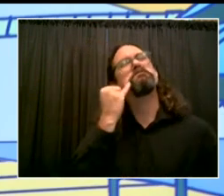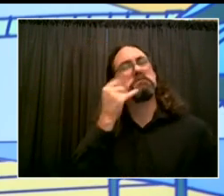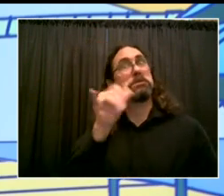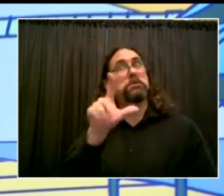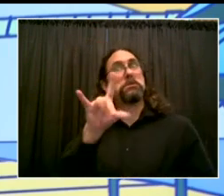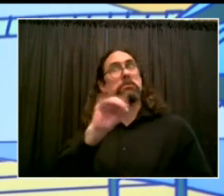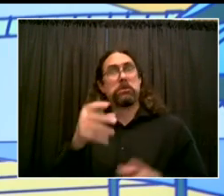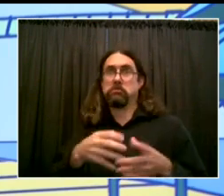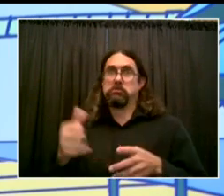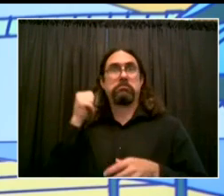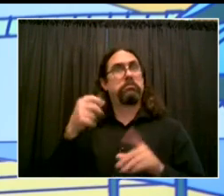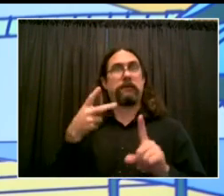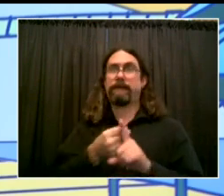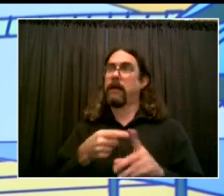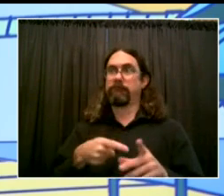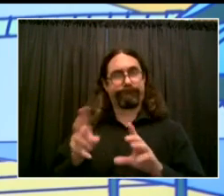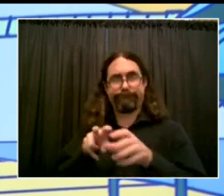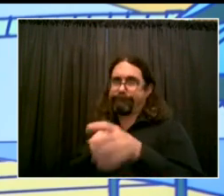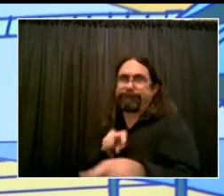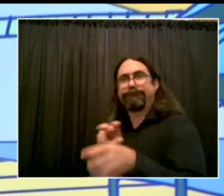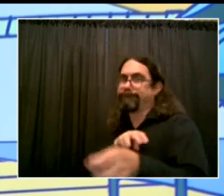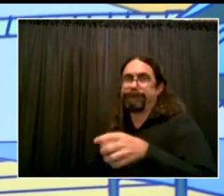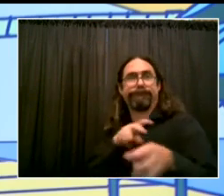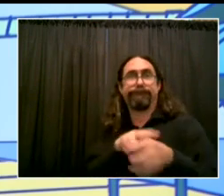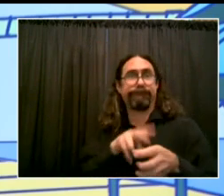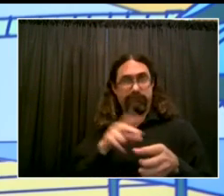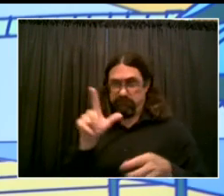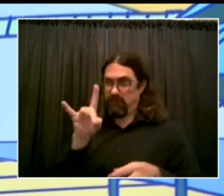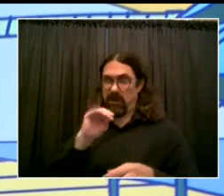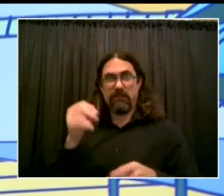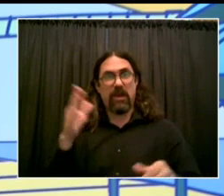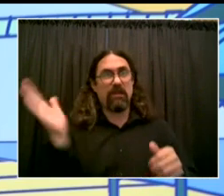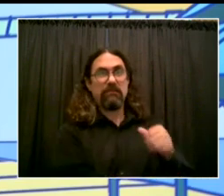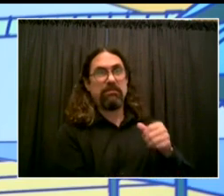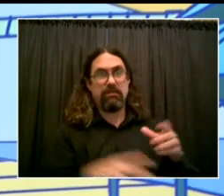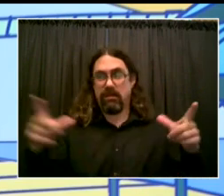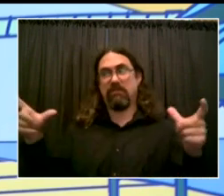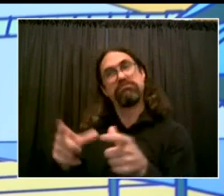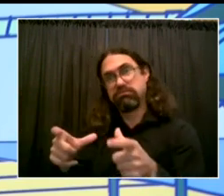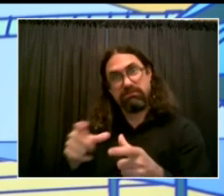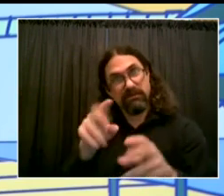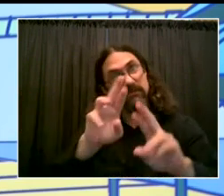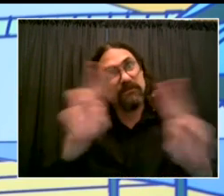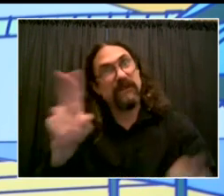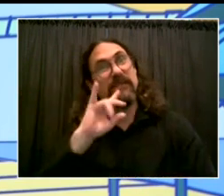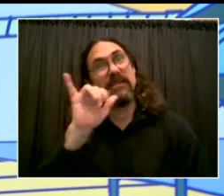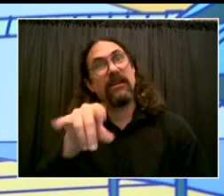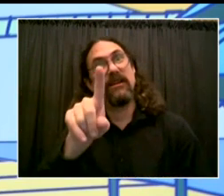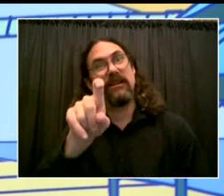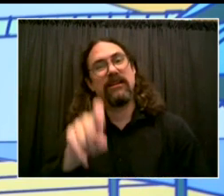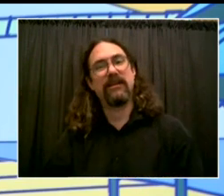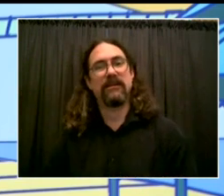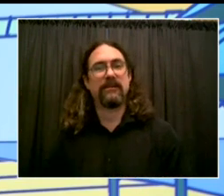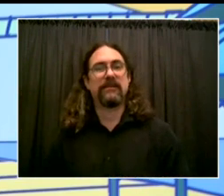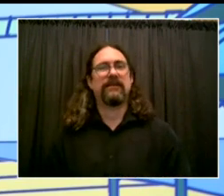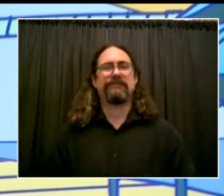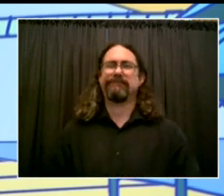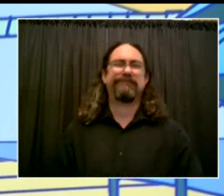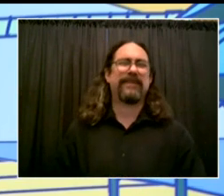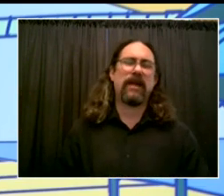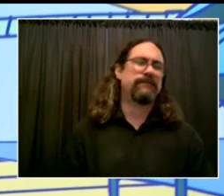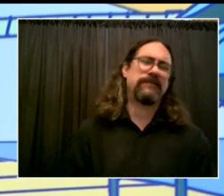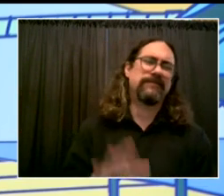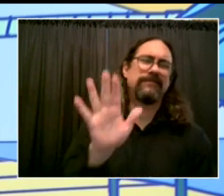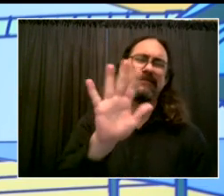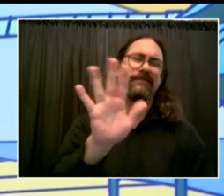leads, and she's been an educator for decades. Uh, there's just, that math doesn't reflect the reality. We are a